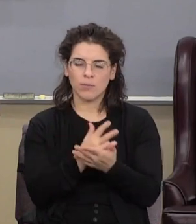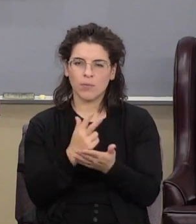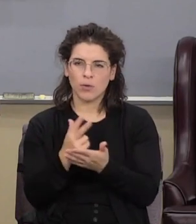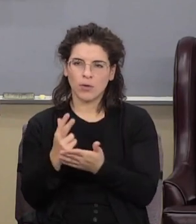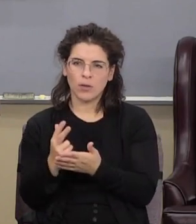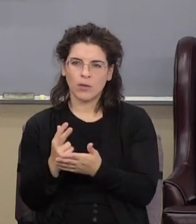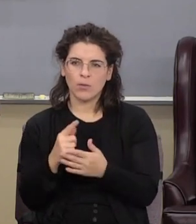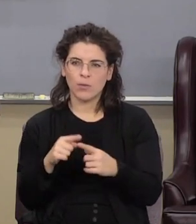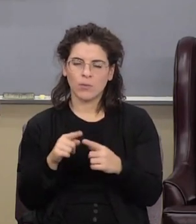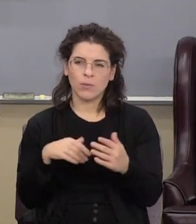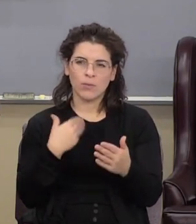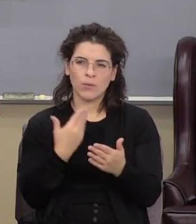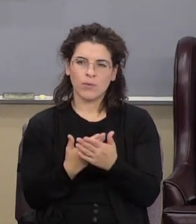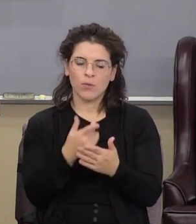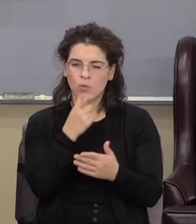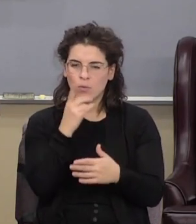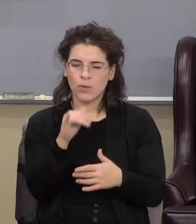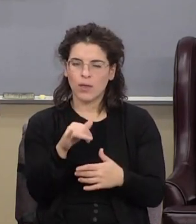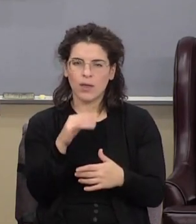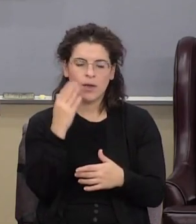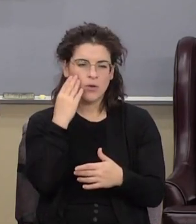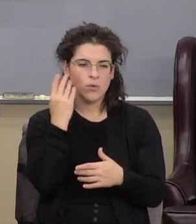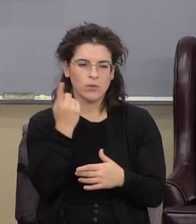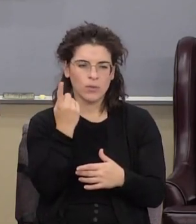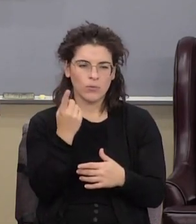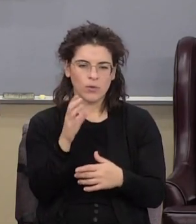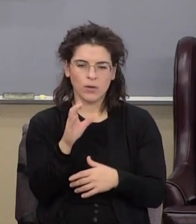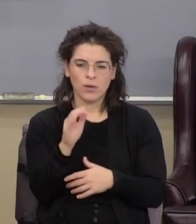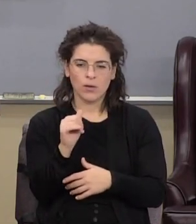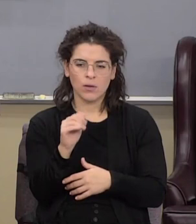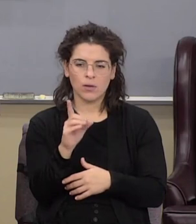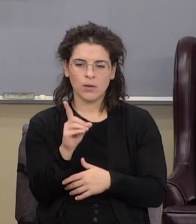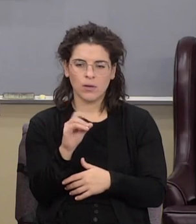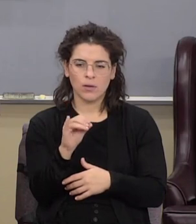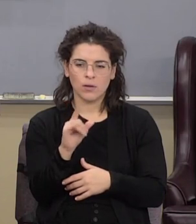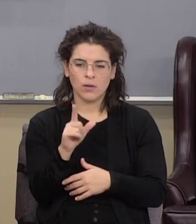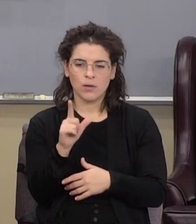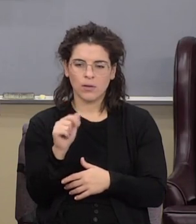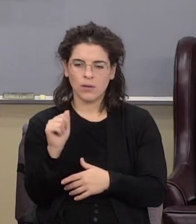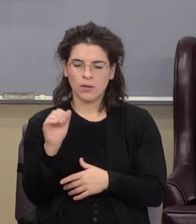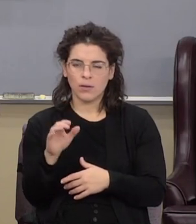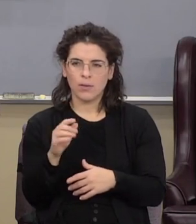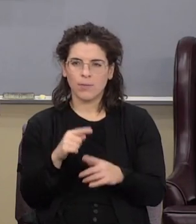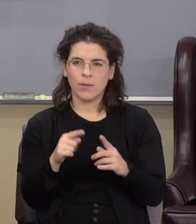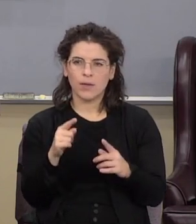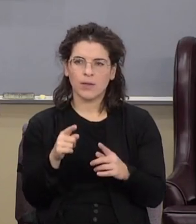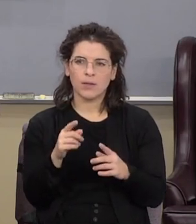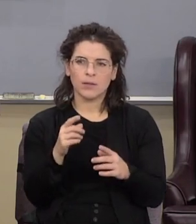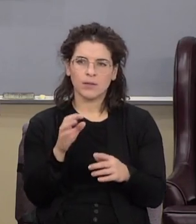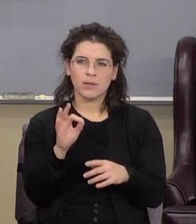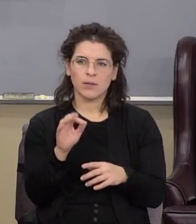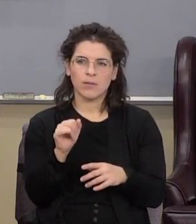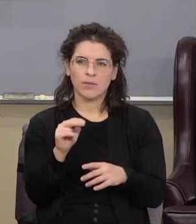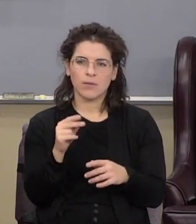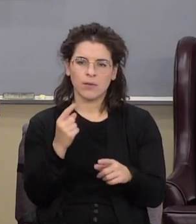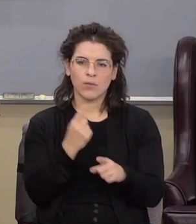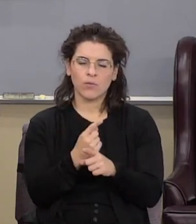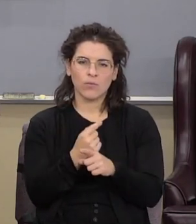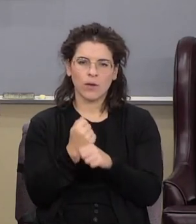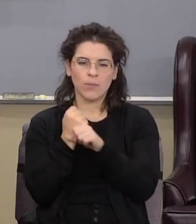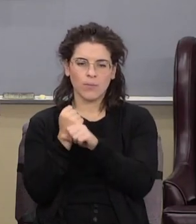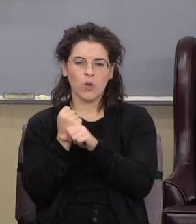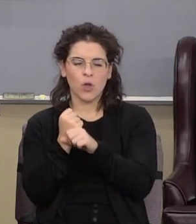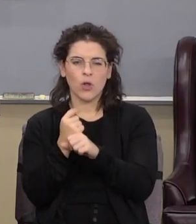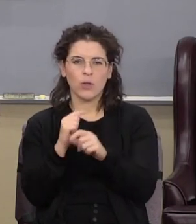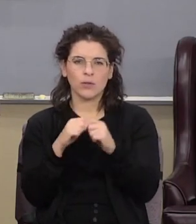here and my wife said who's that I said well I'm somebody on a Cadillac that's too bad for them but at least he's a fan of the right ball team got a